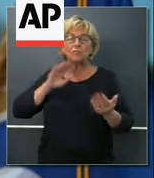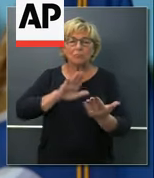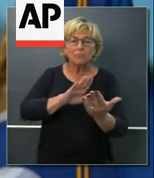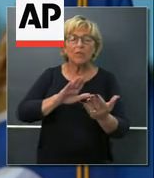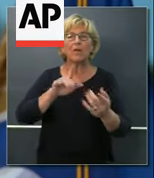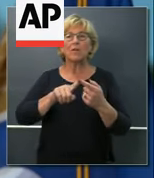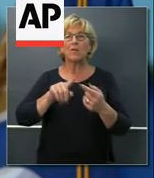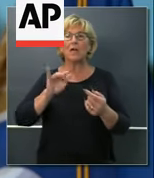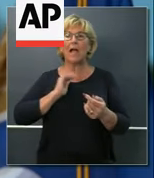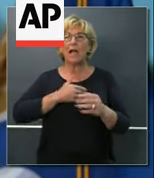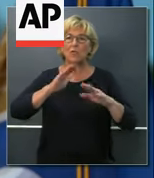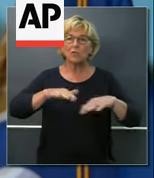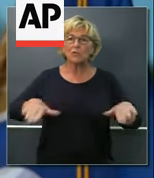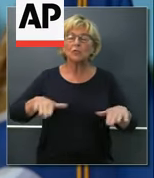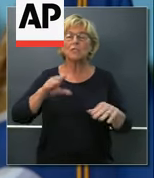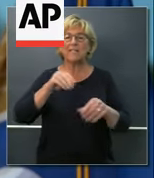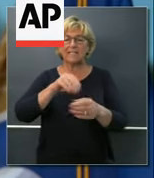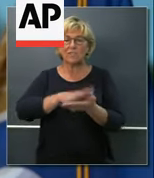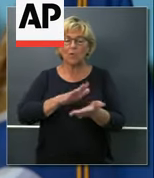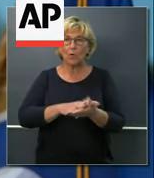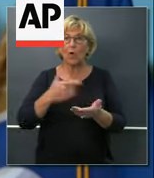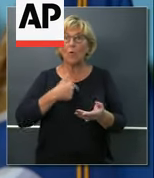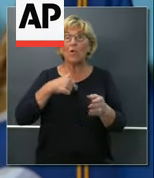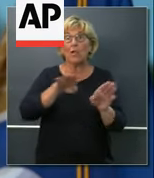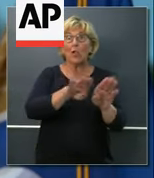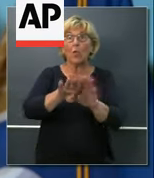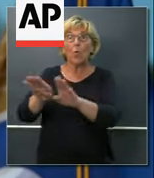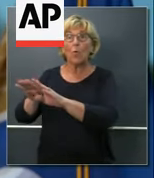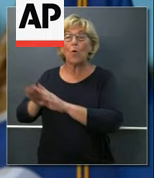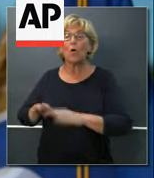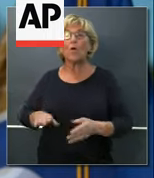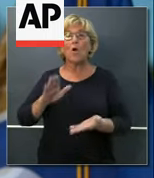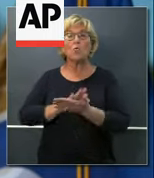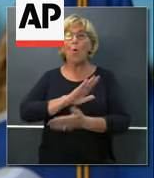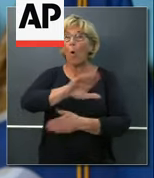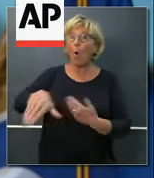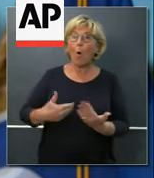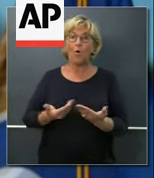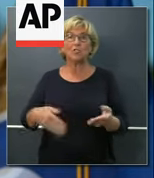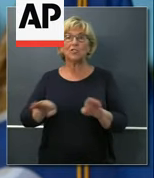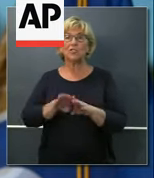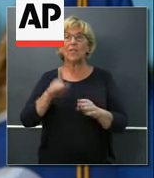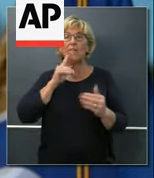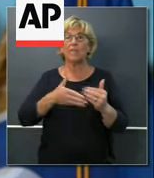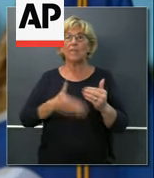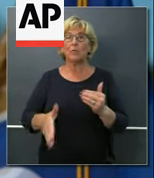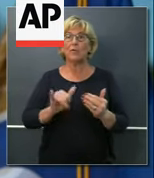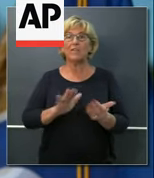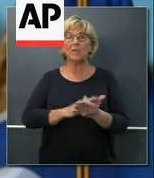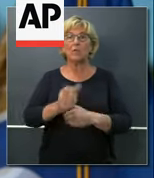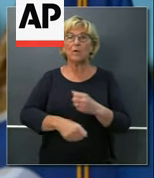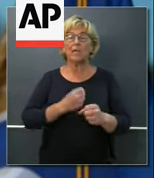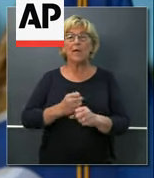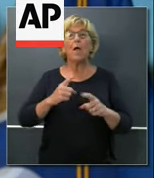We clearly have shut down, people well aware of this. The schools are shut down for the remainder of the school year. Learning